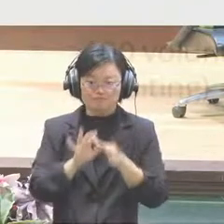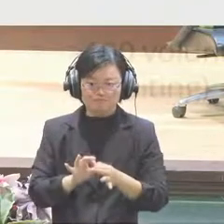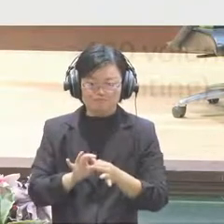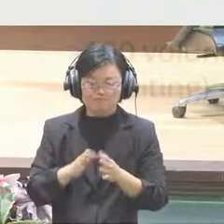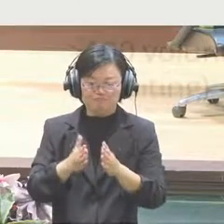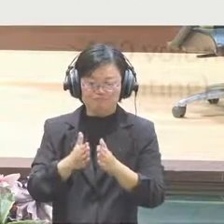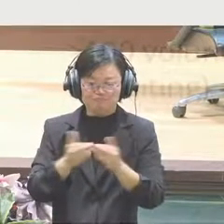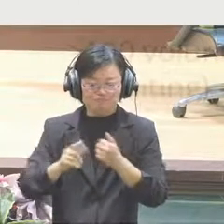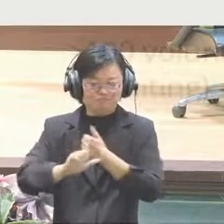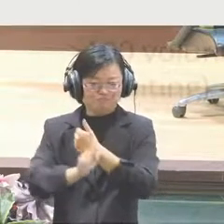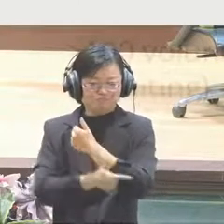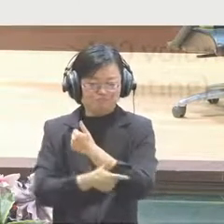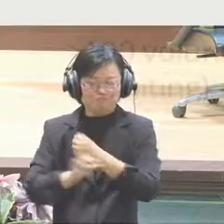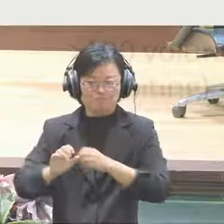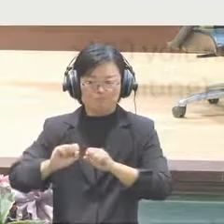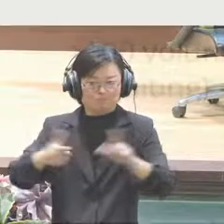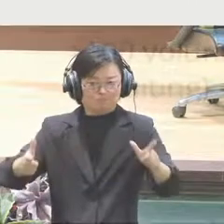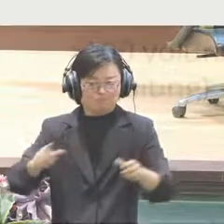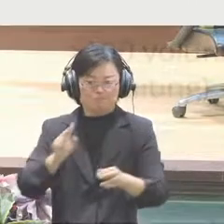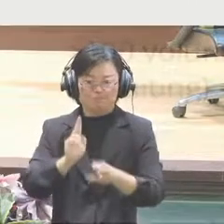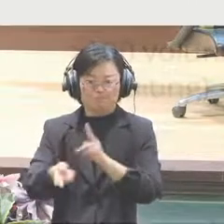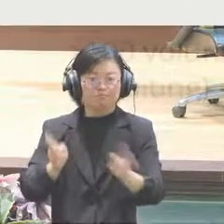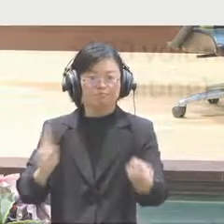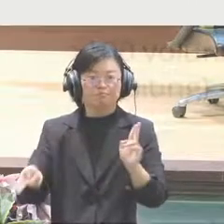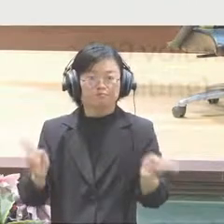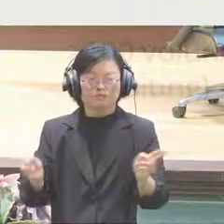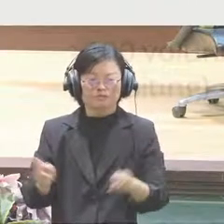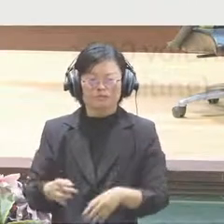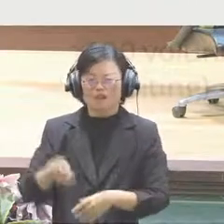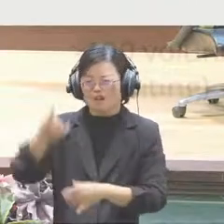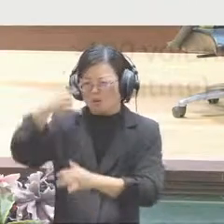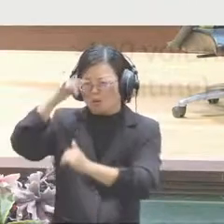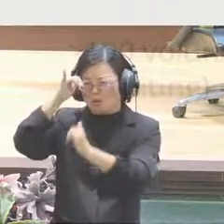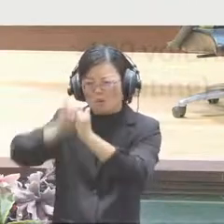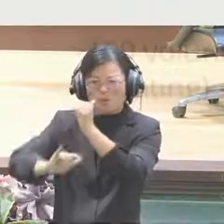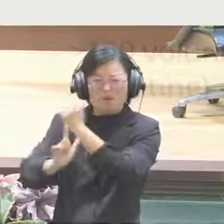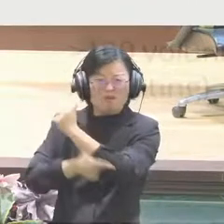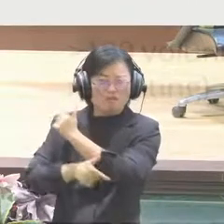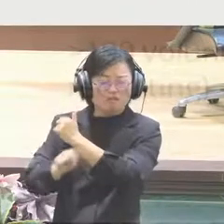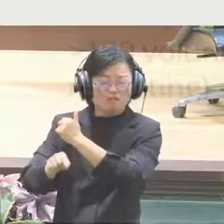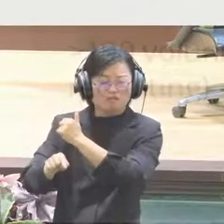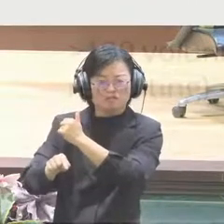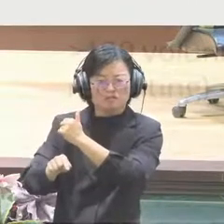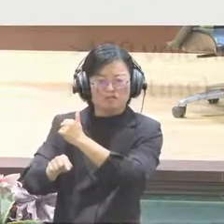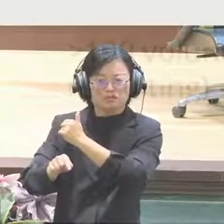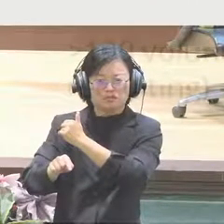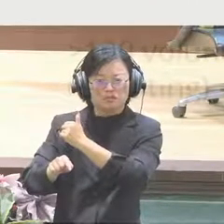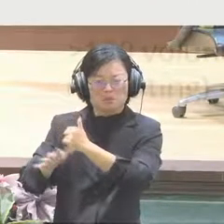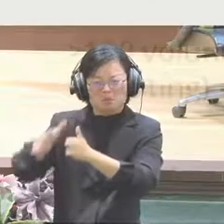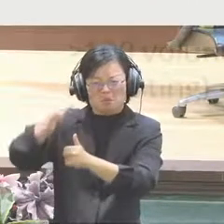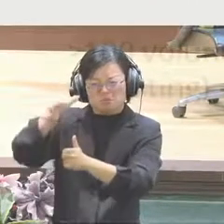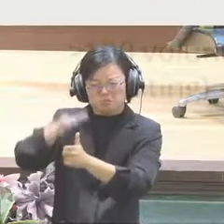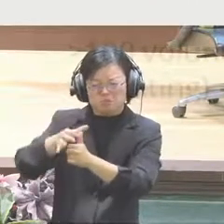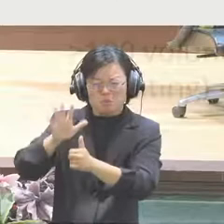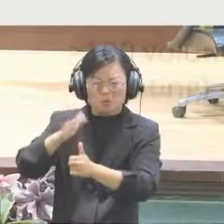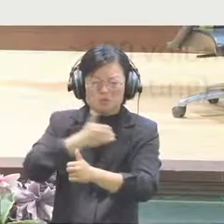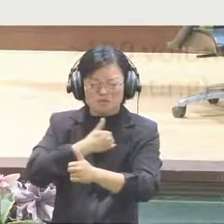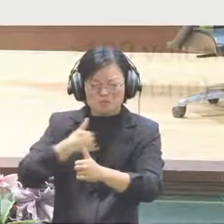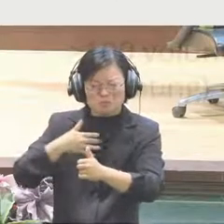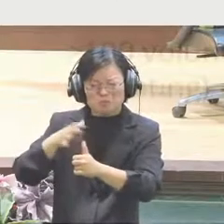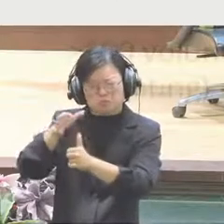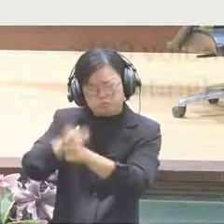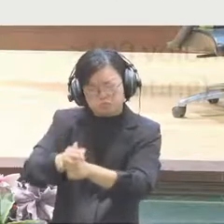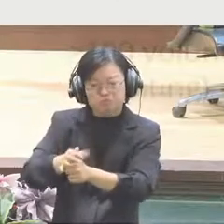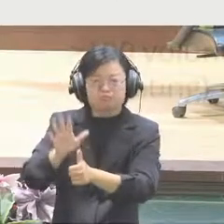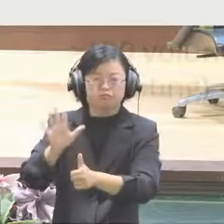our research because traditional think tanks might employ several full-time researchers to do research only and they will produce reports